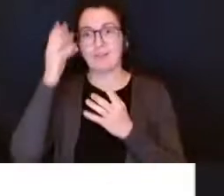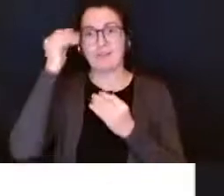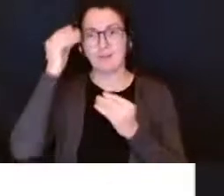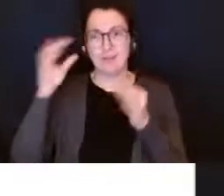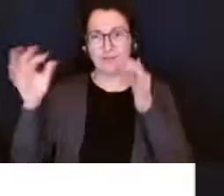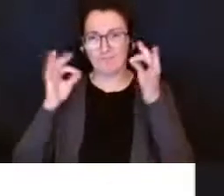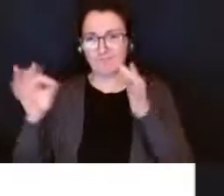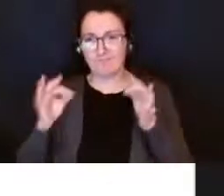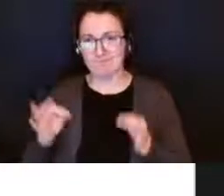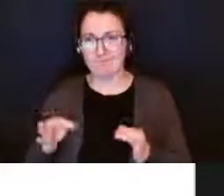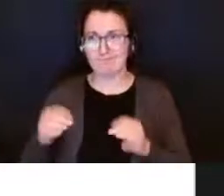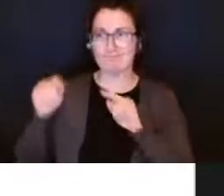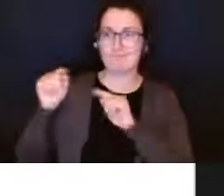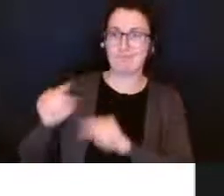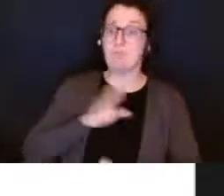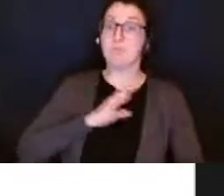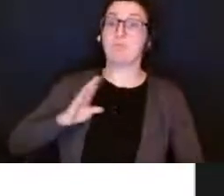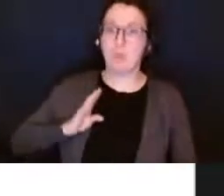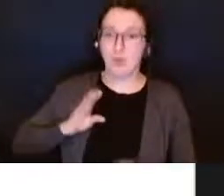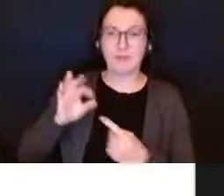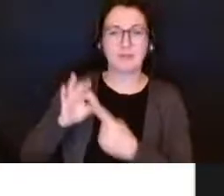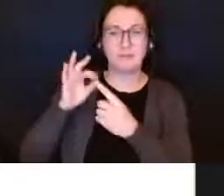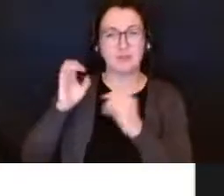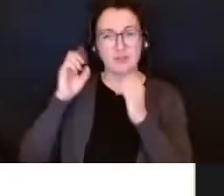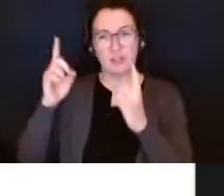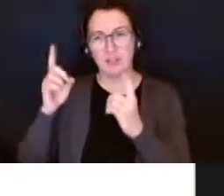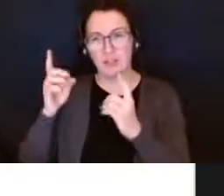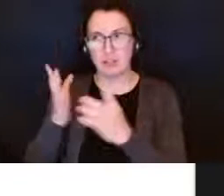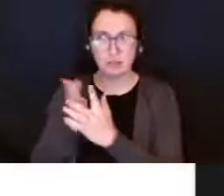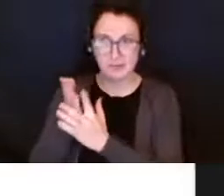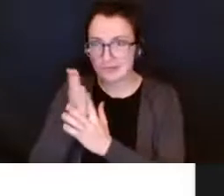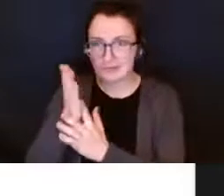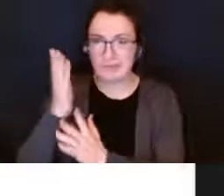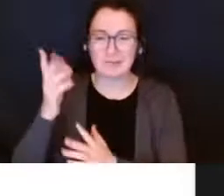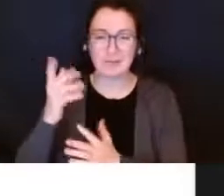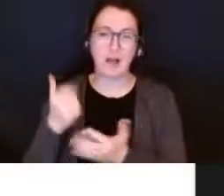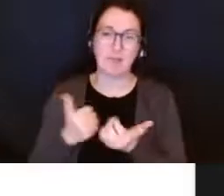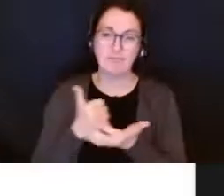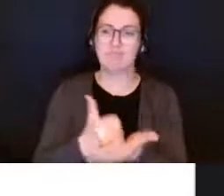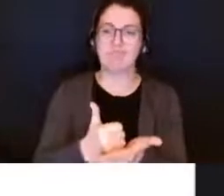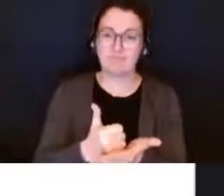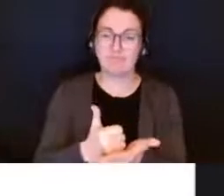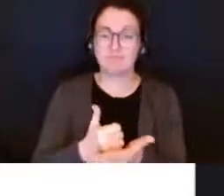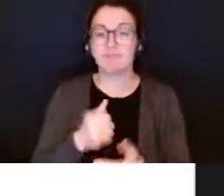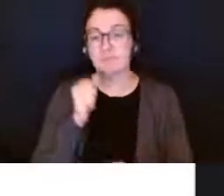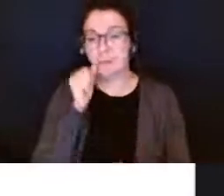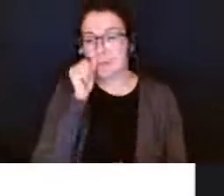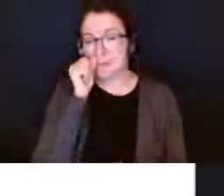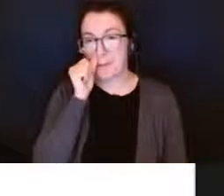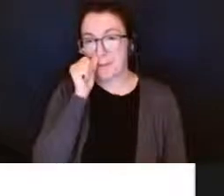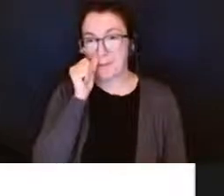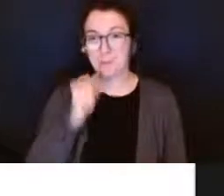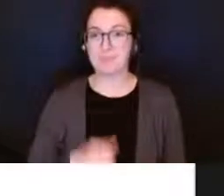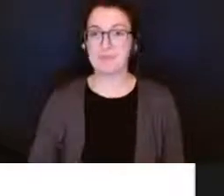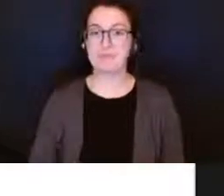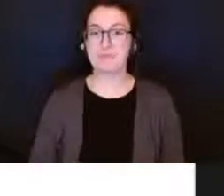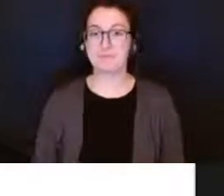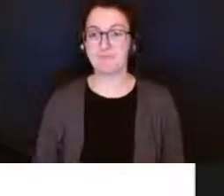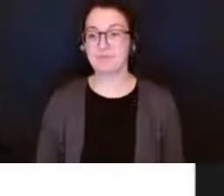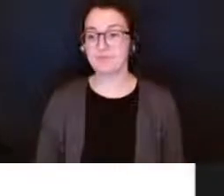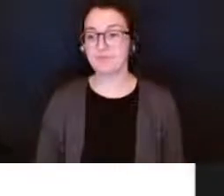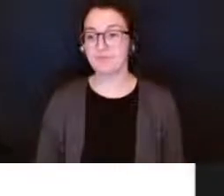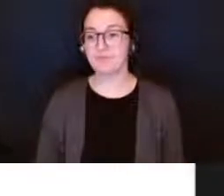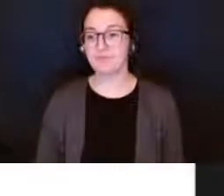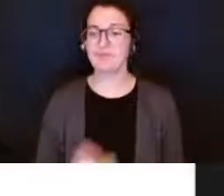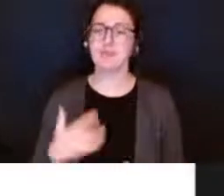again we do have a process that identifies your child with special needs in our board but typically this is something that is put in place